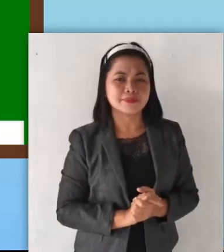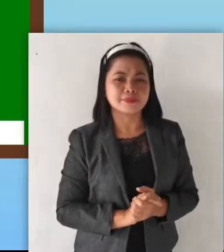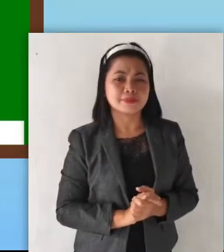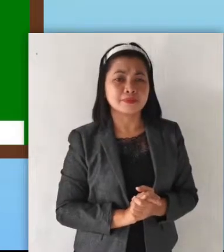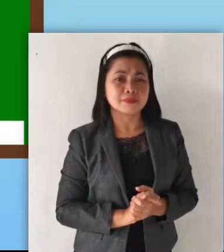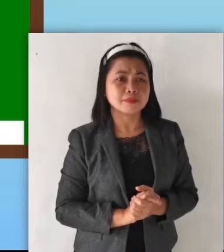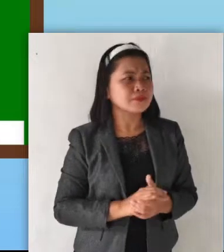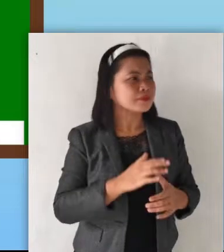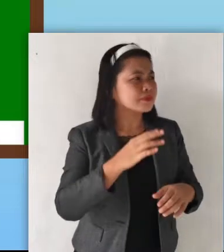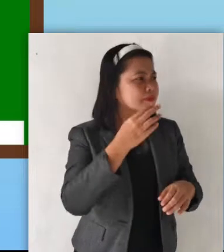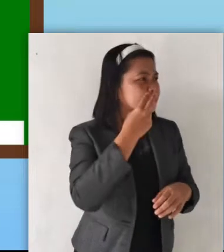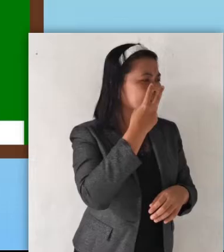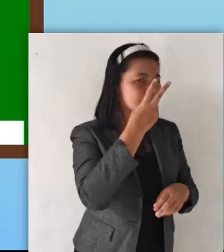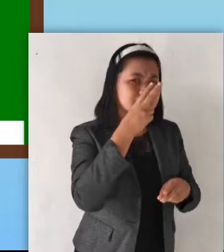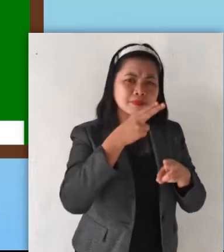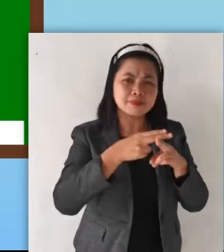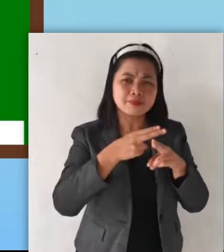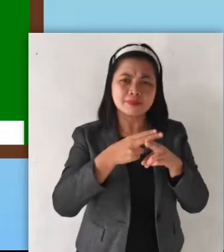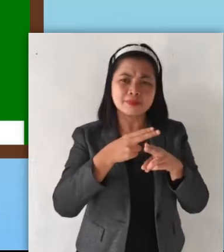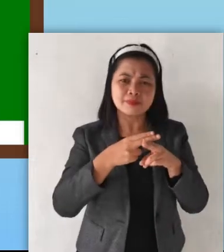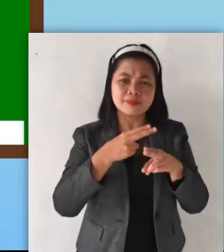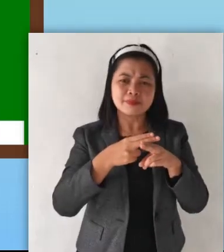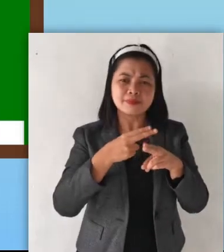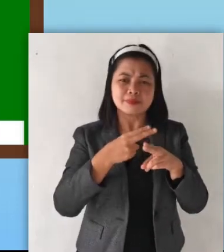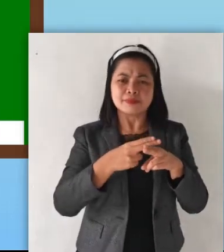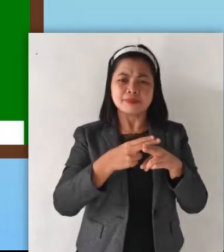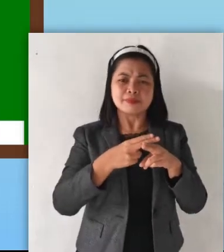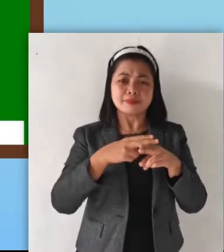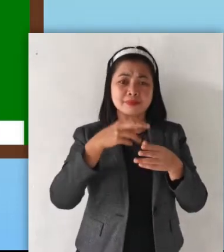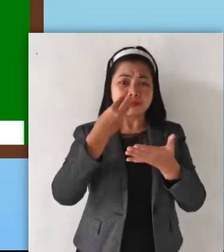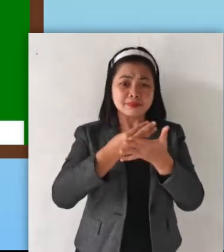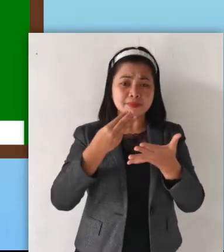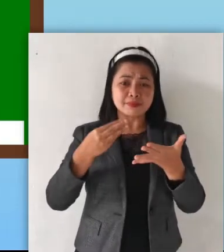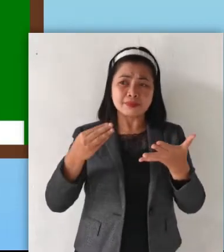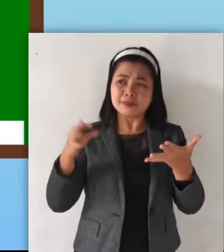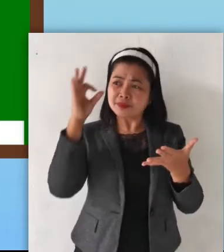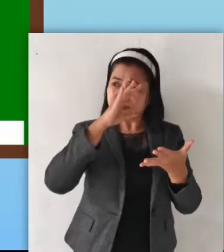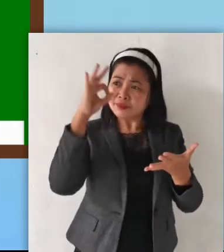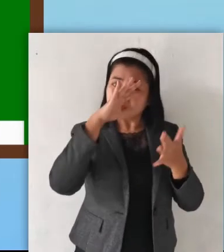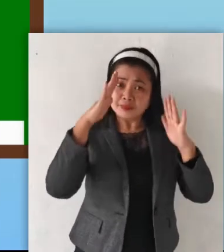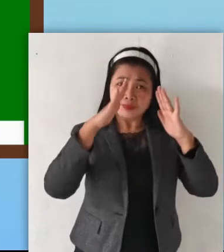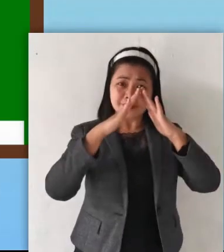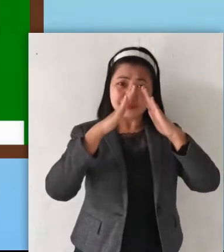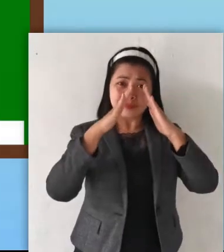Can you name five objects or materials that can be found in your home?